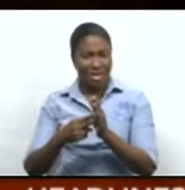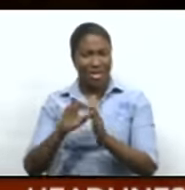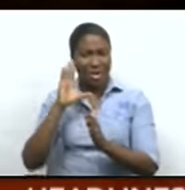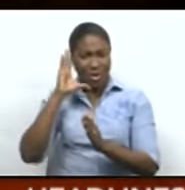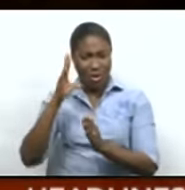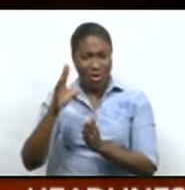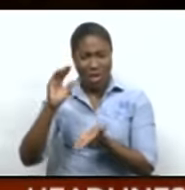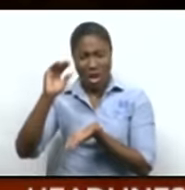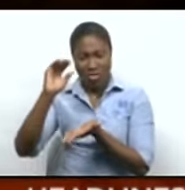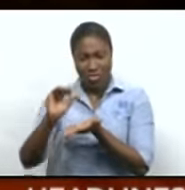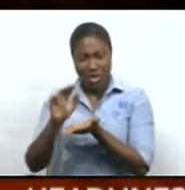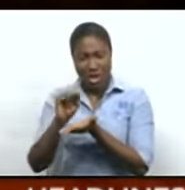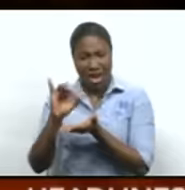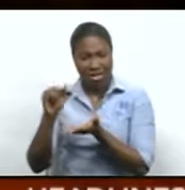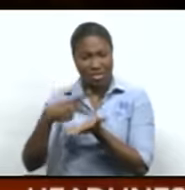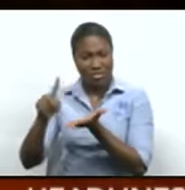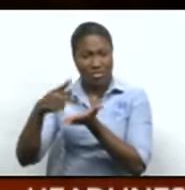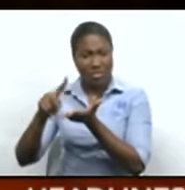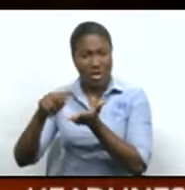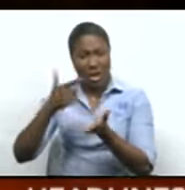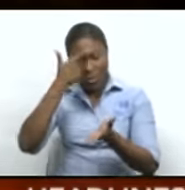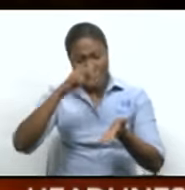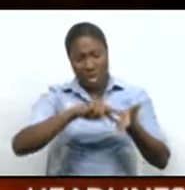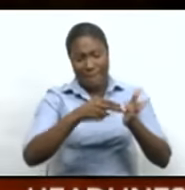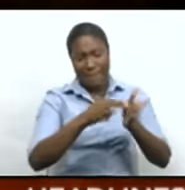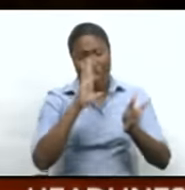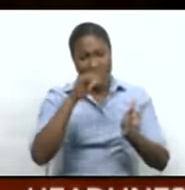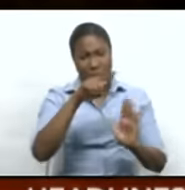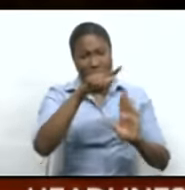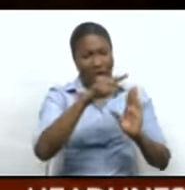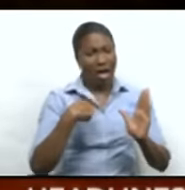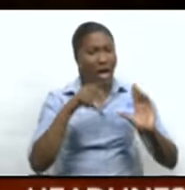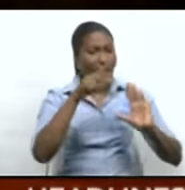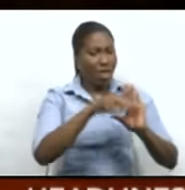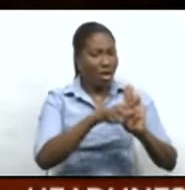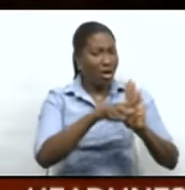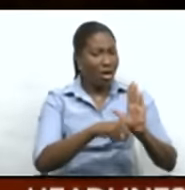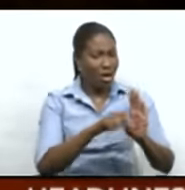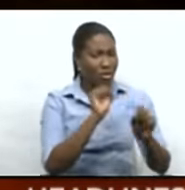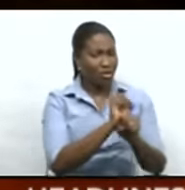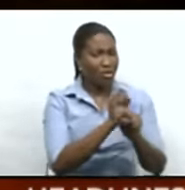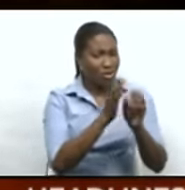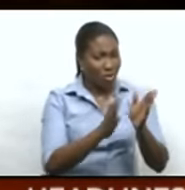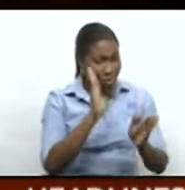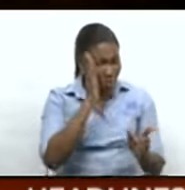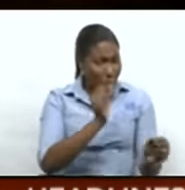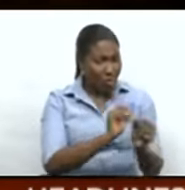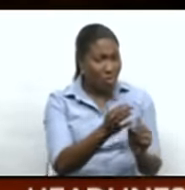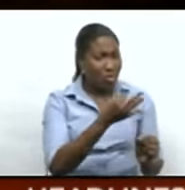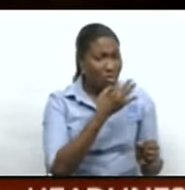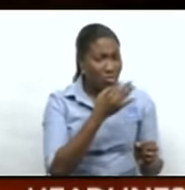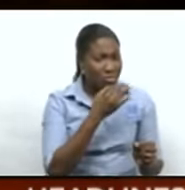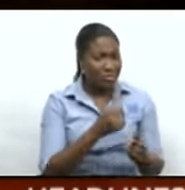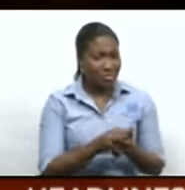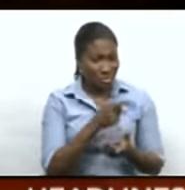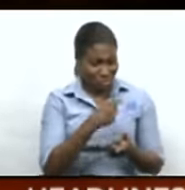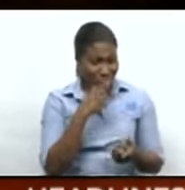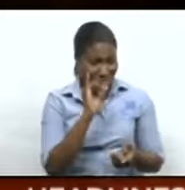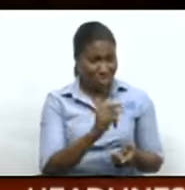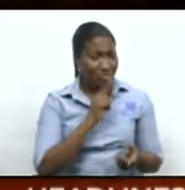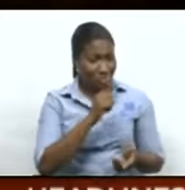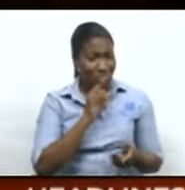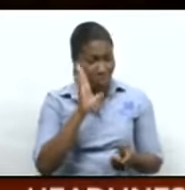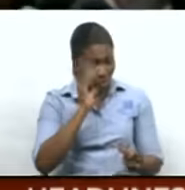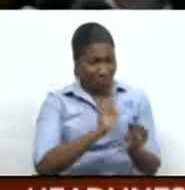million in NIS contributions means that employees at WASA are going home and is financially coming. This is an admission that you are sending home